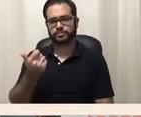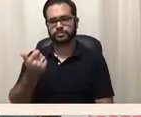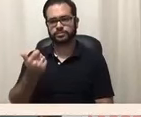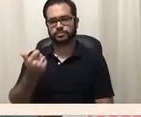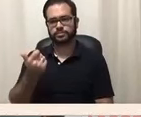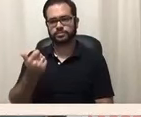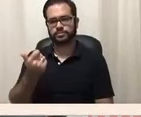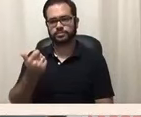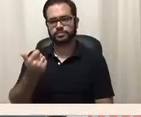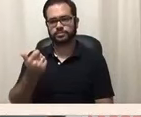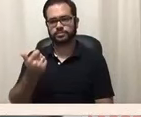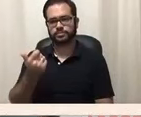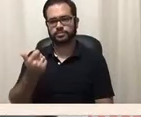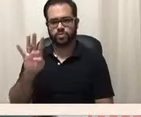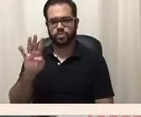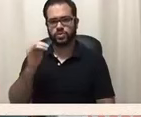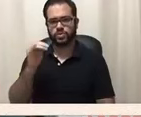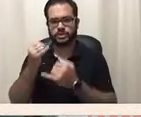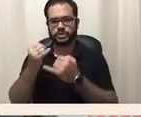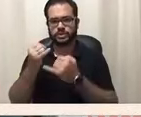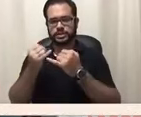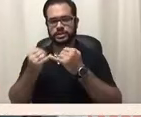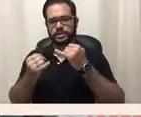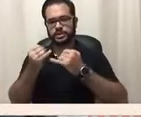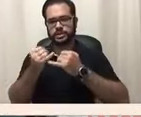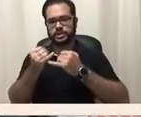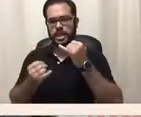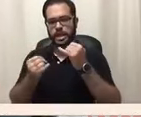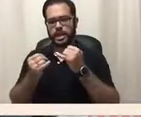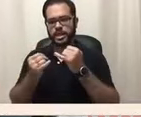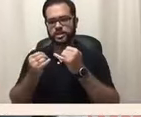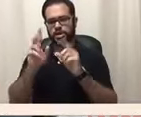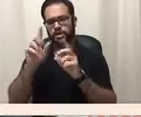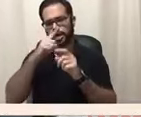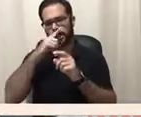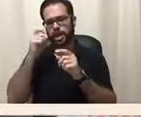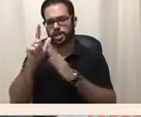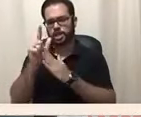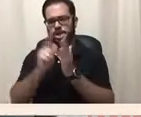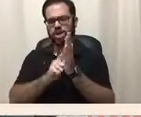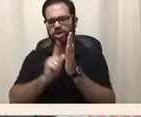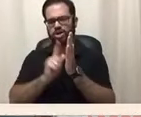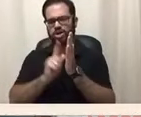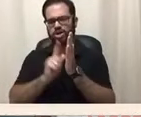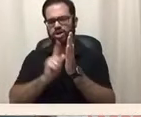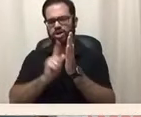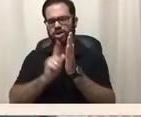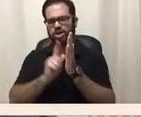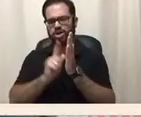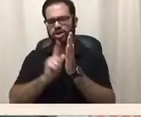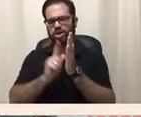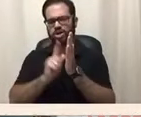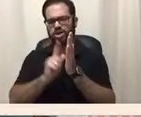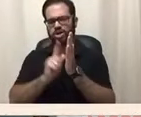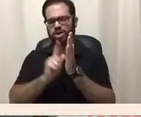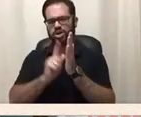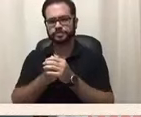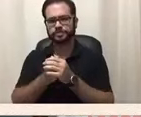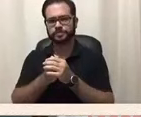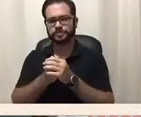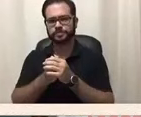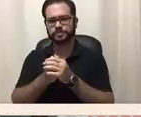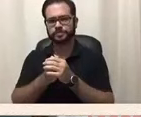were repealed these laws uh were laws that allowed police just to arrest people just for